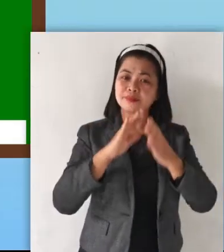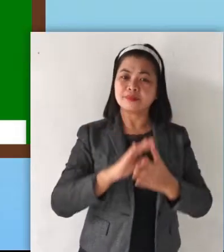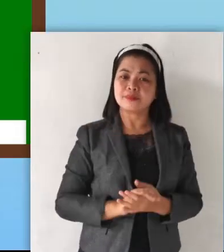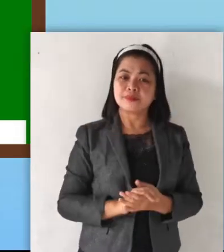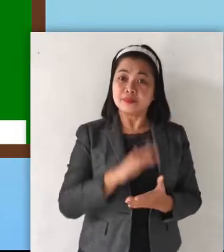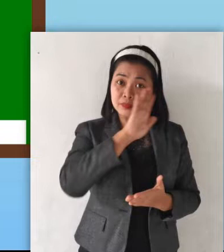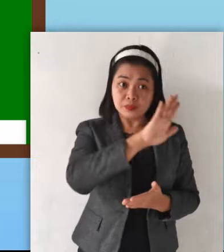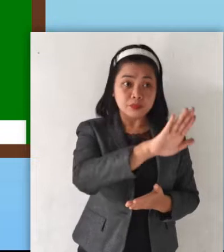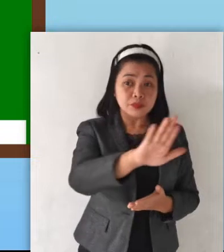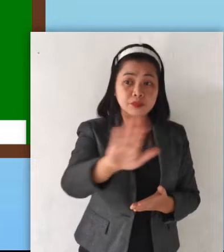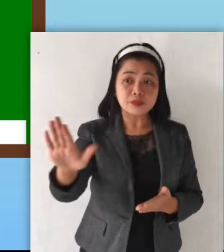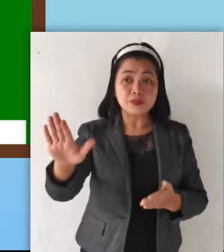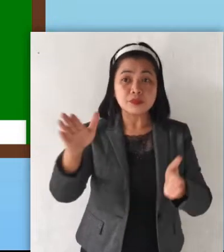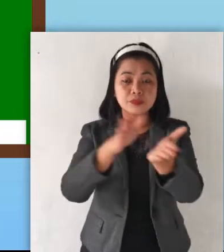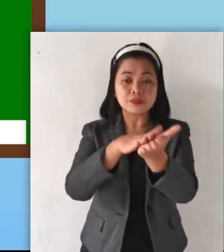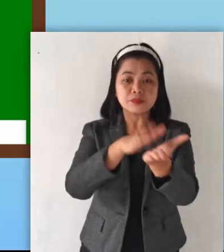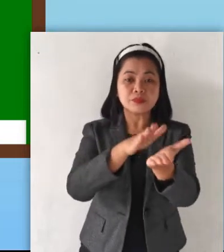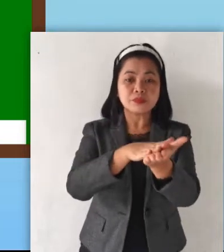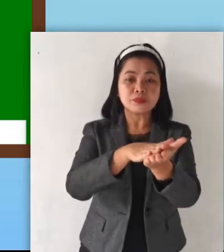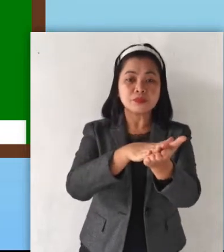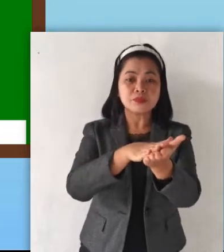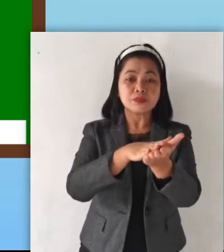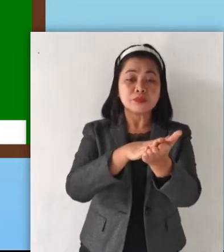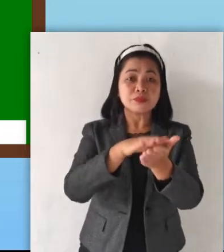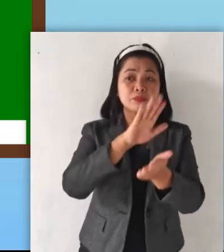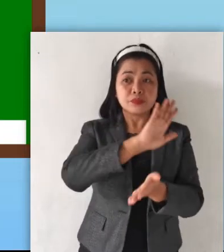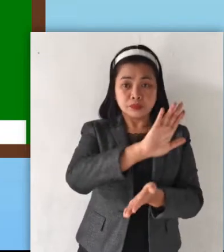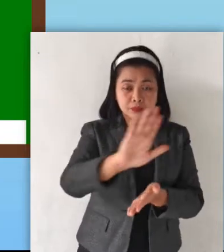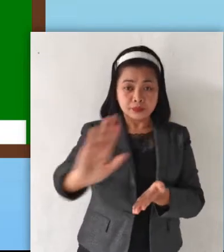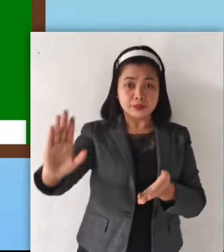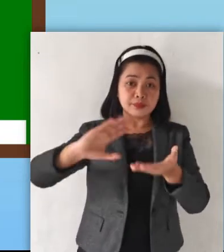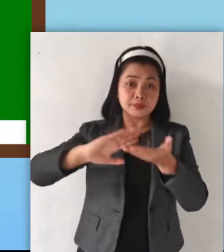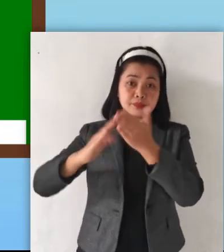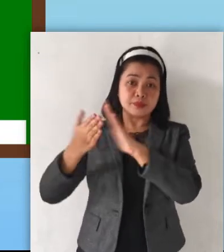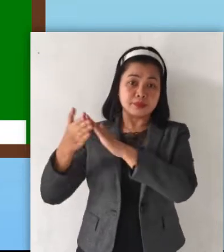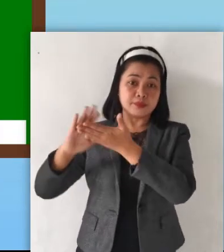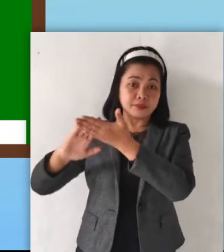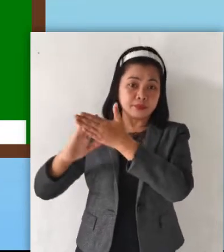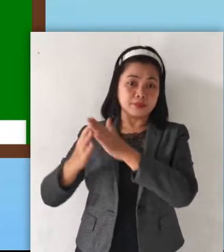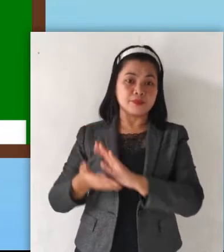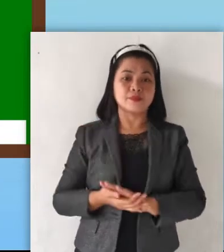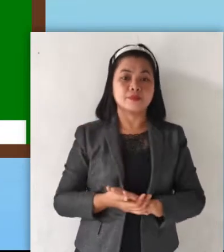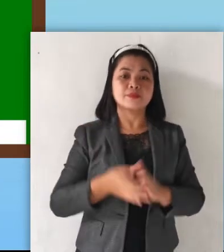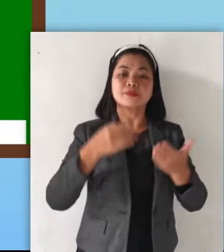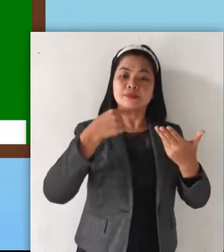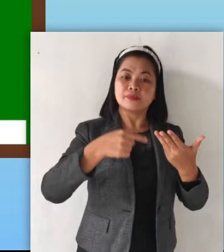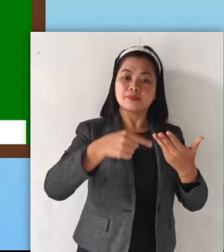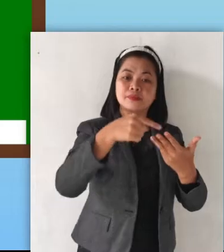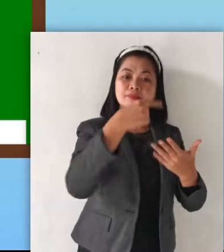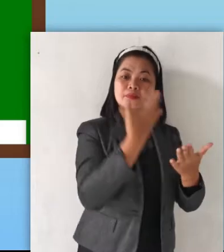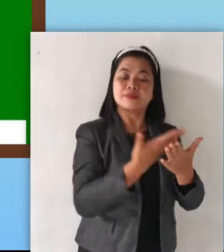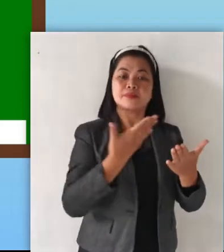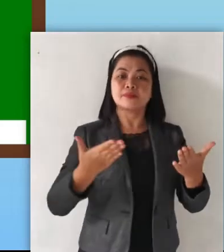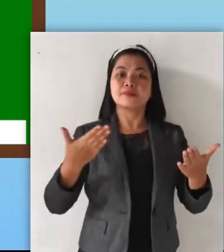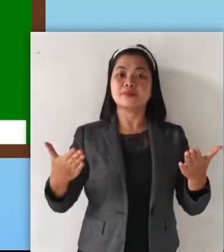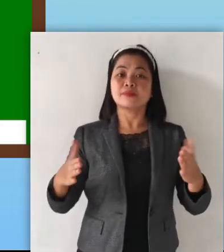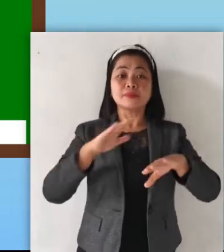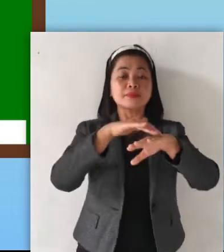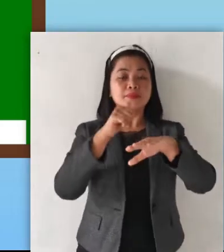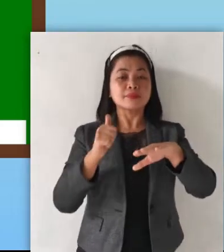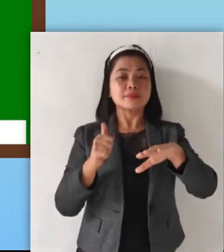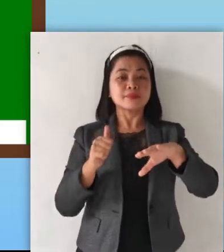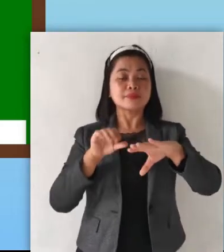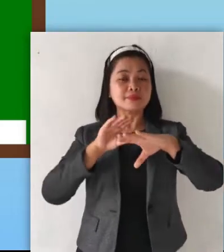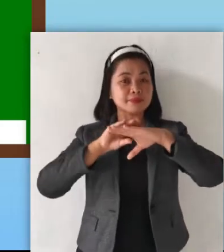in your school, or in your community. And these things are